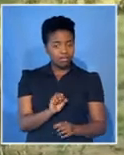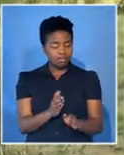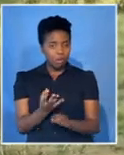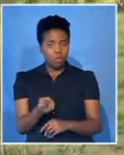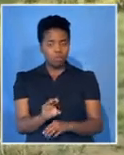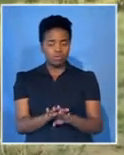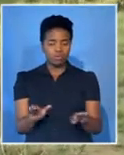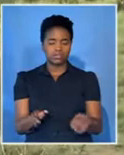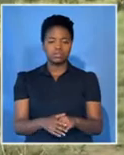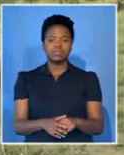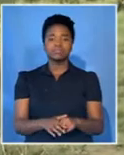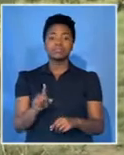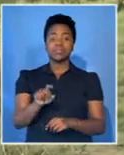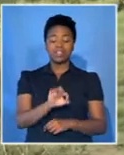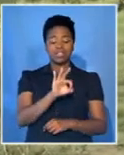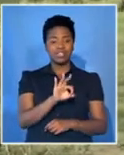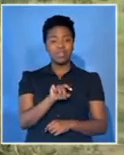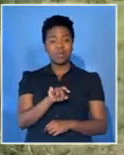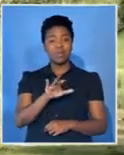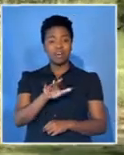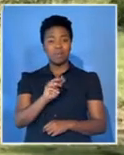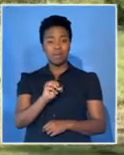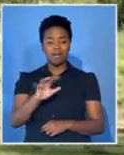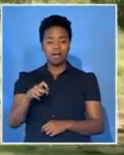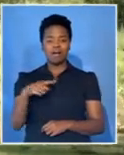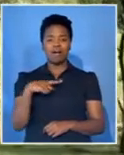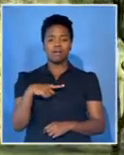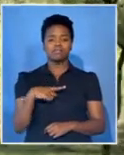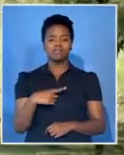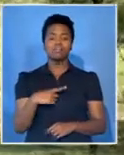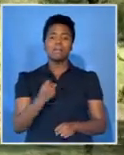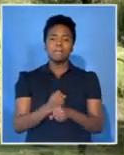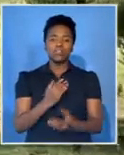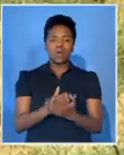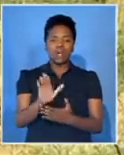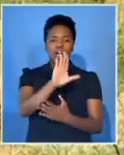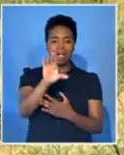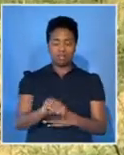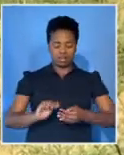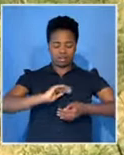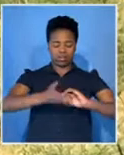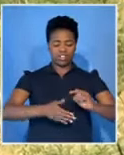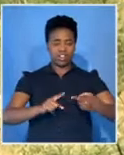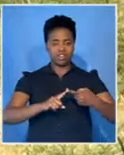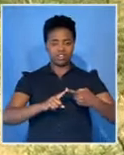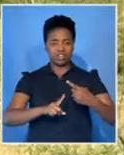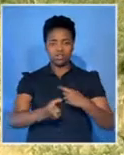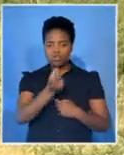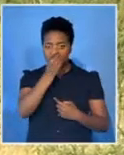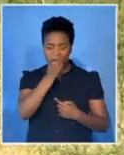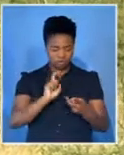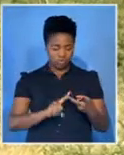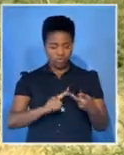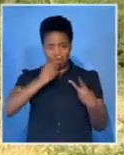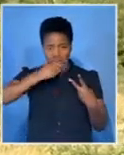12,3 million euros to improve the protection of elephants, great apes and rhino in Africa. CITES will implement the program